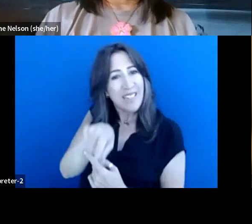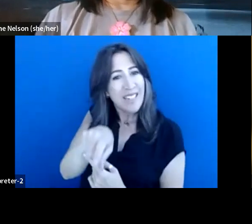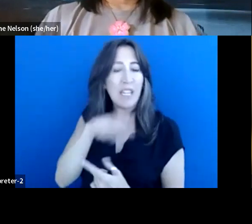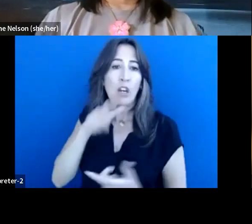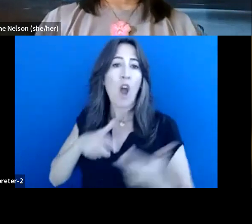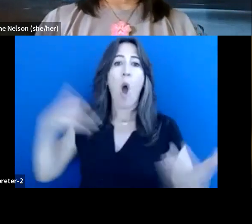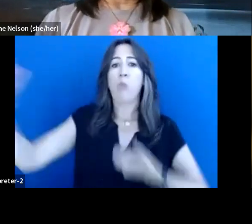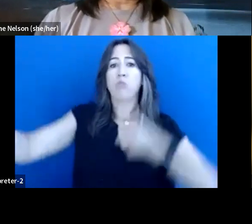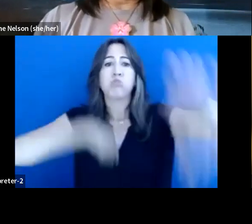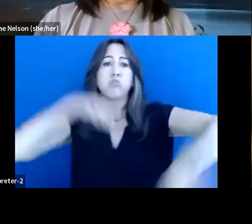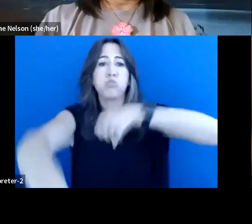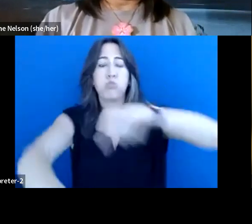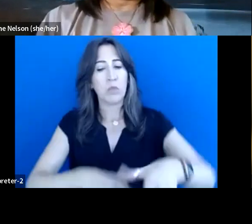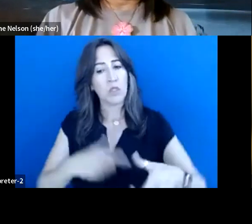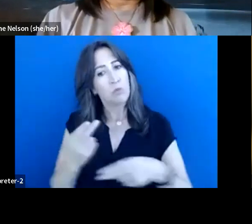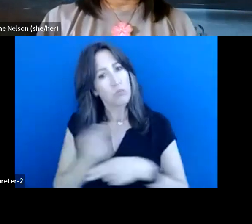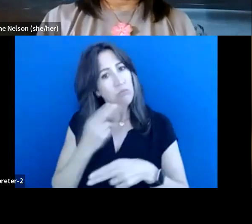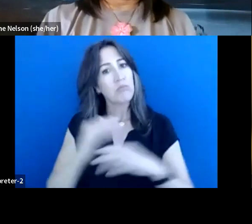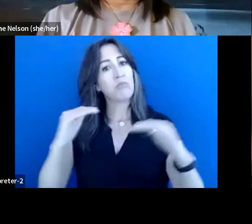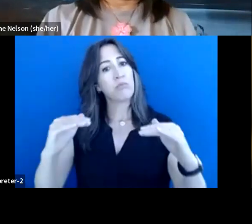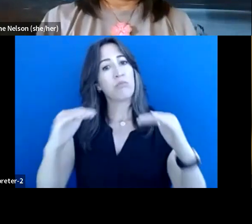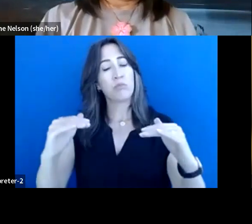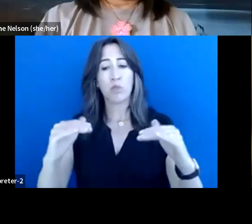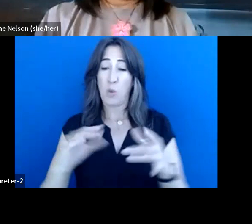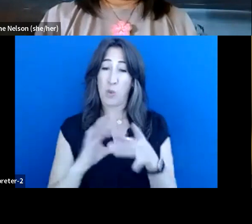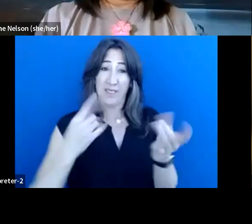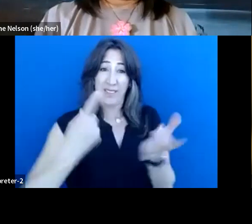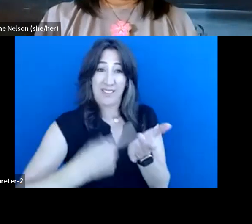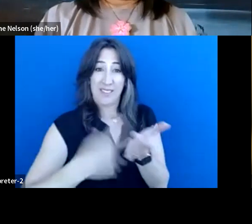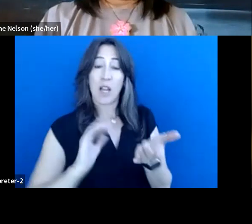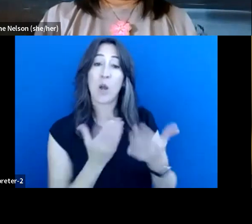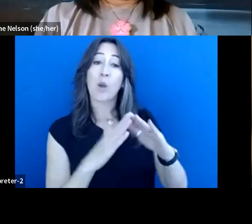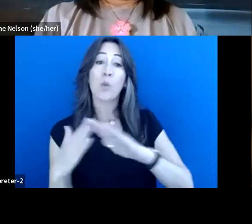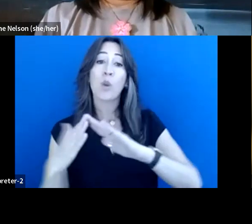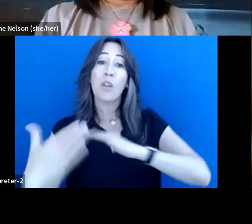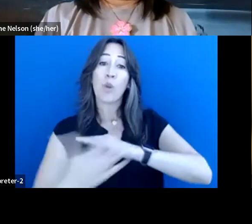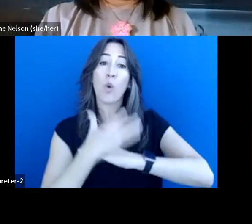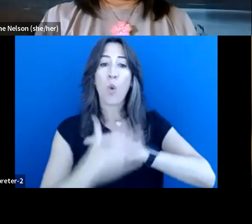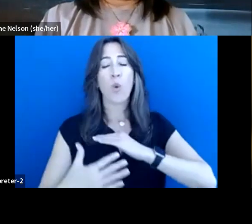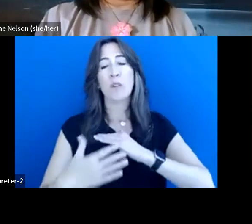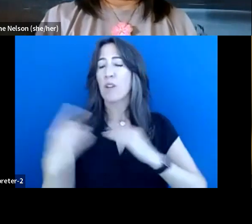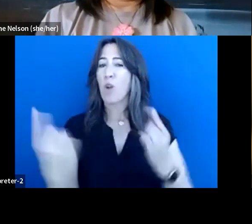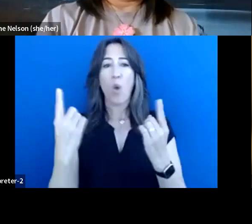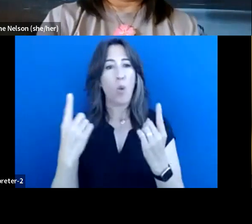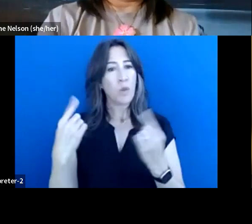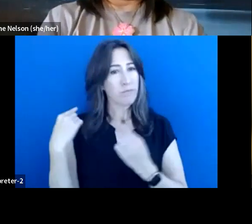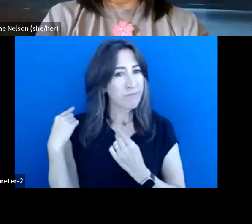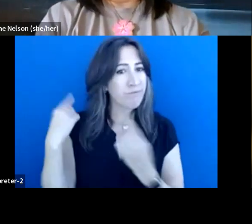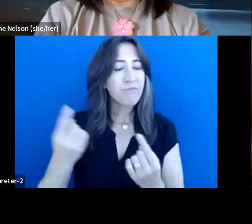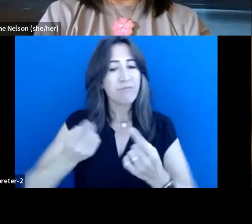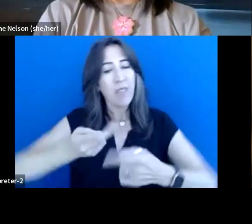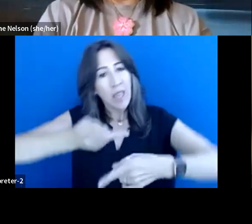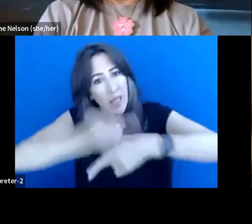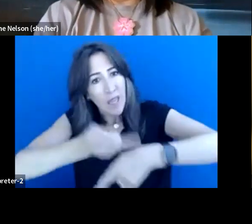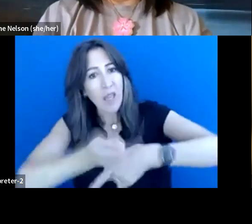about our communities along the coast, that has never wavered. We've always been there to take care of our